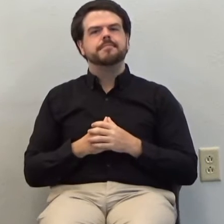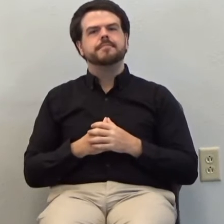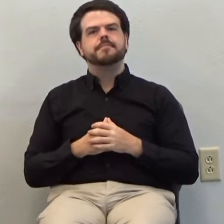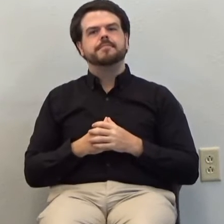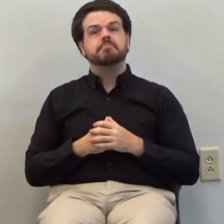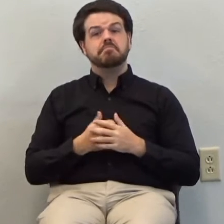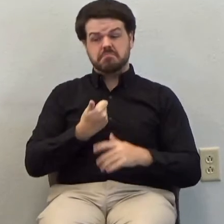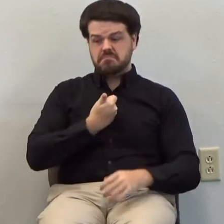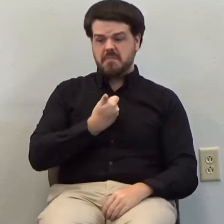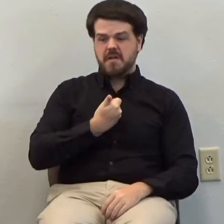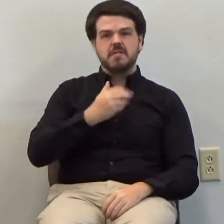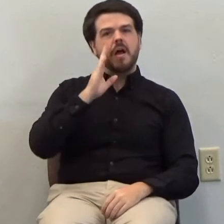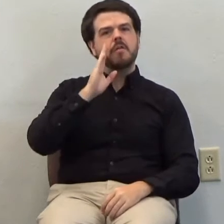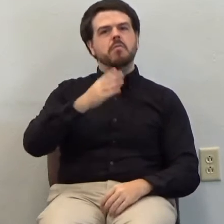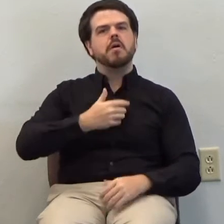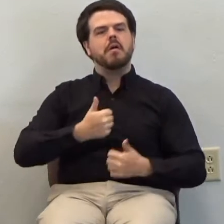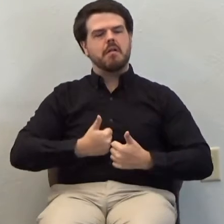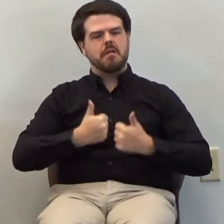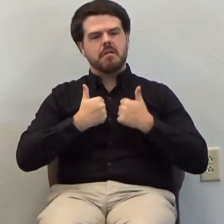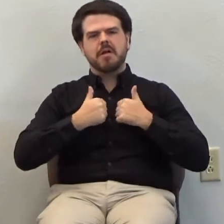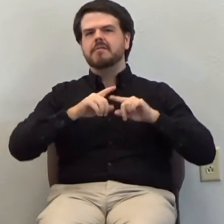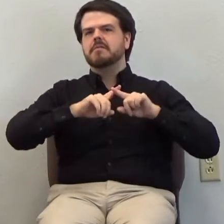I will live the way I want.